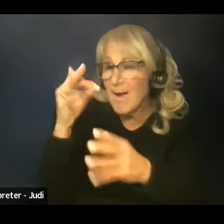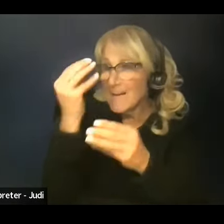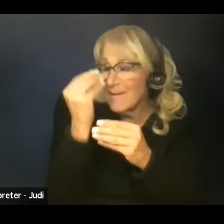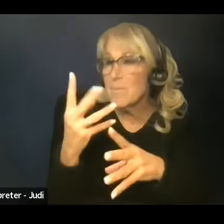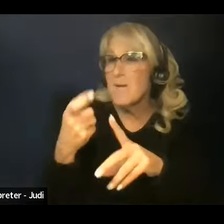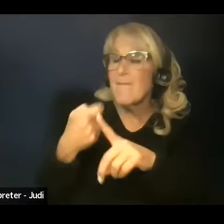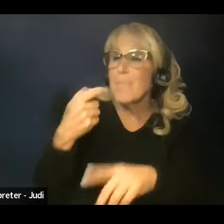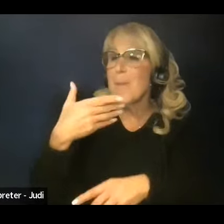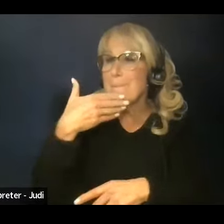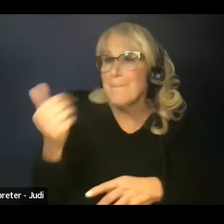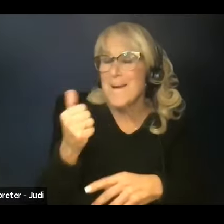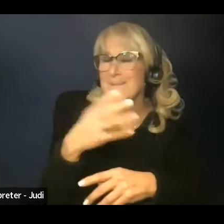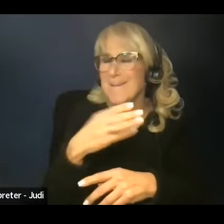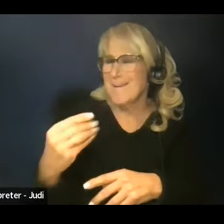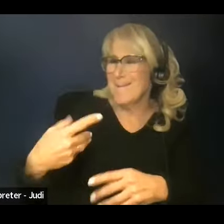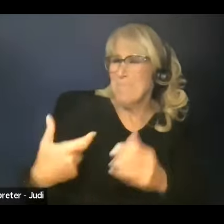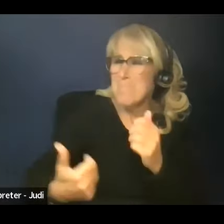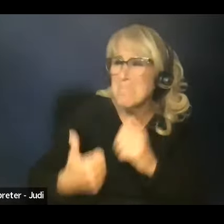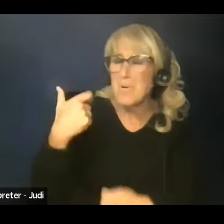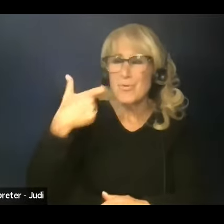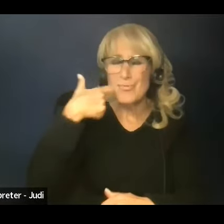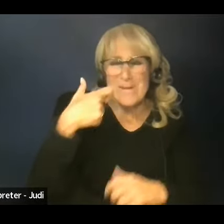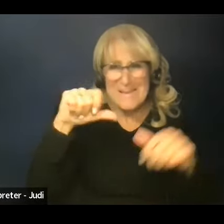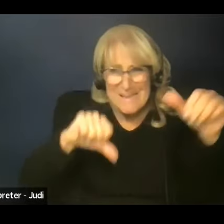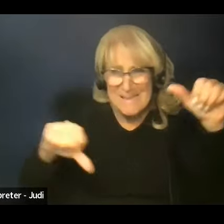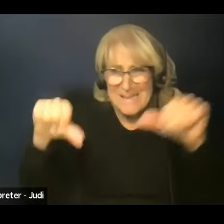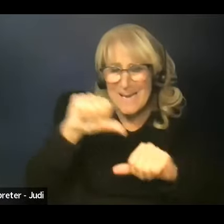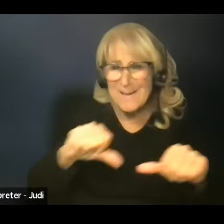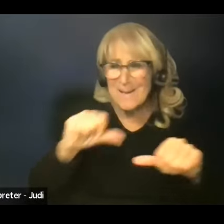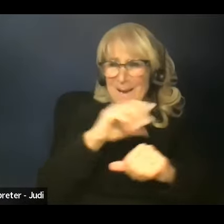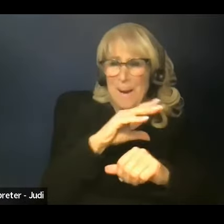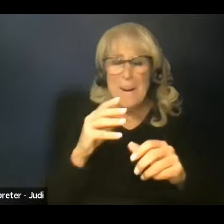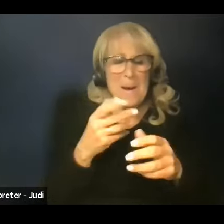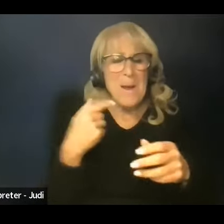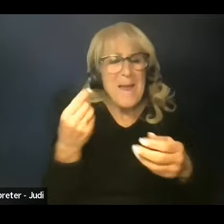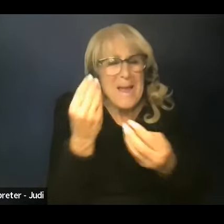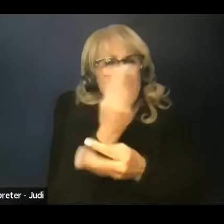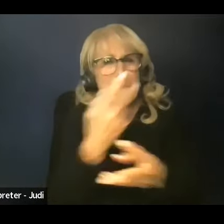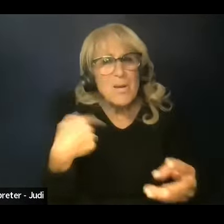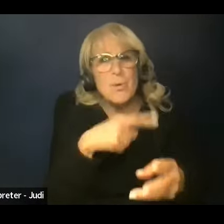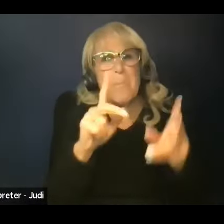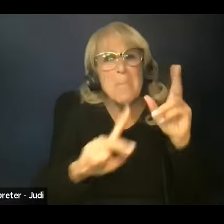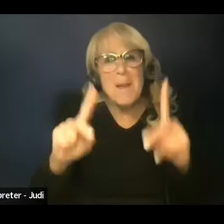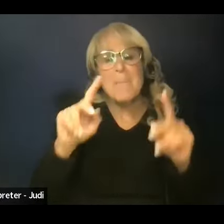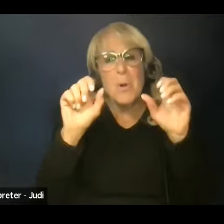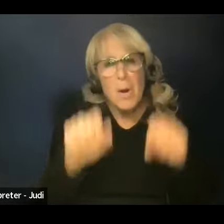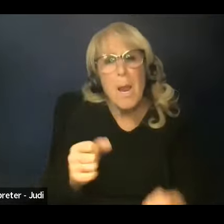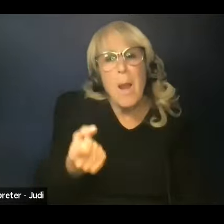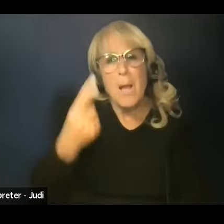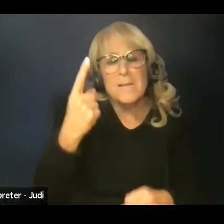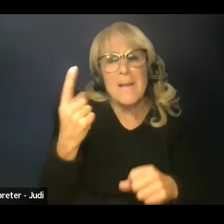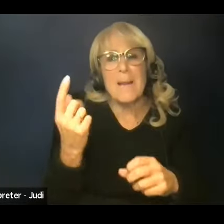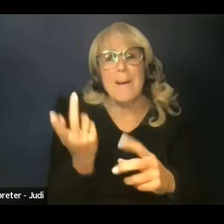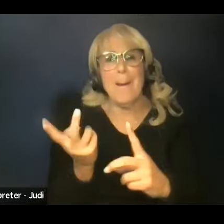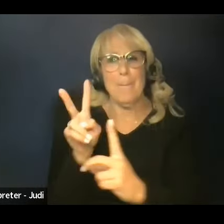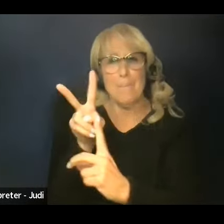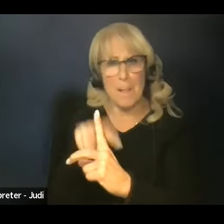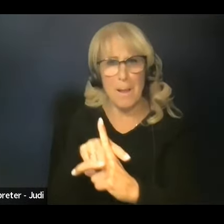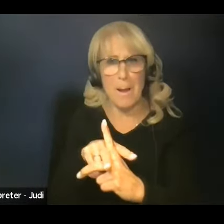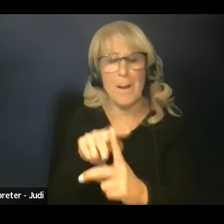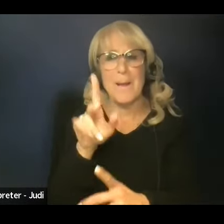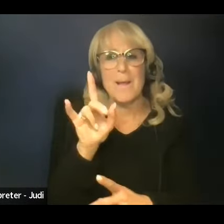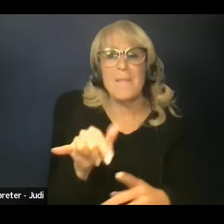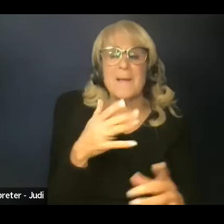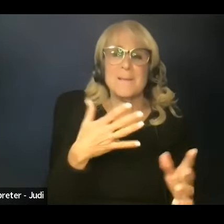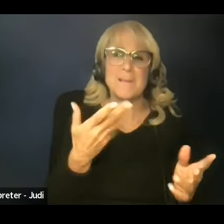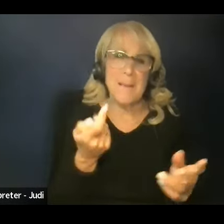best and latest science into pieces, digestible pieces of information that people can use. So that's a bit